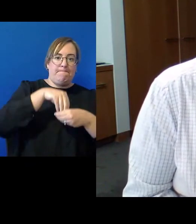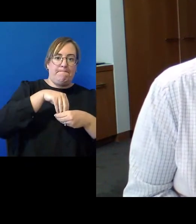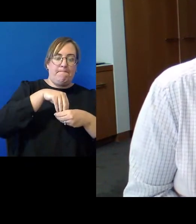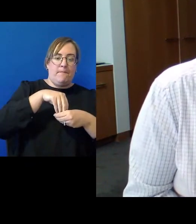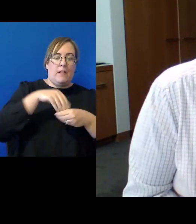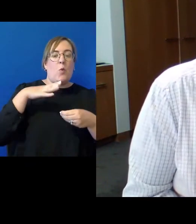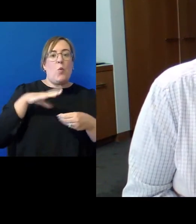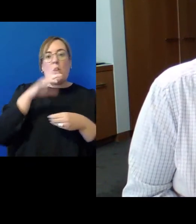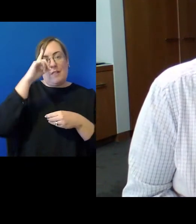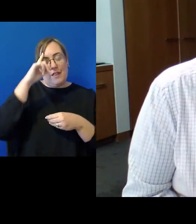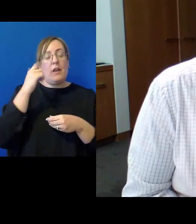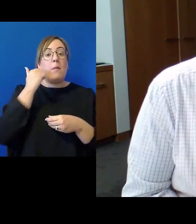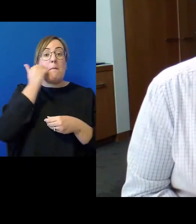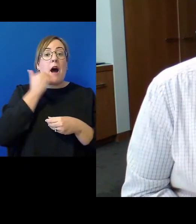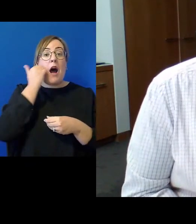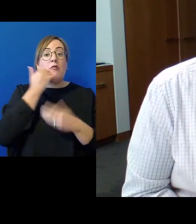being seen as other